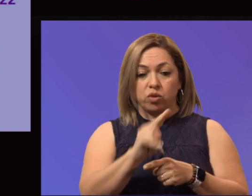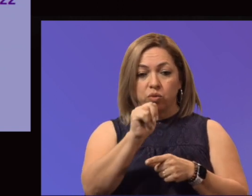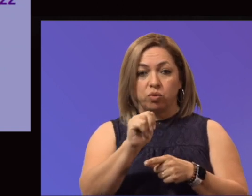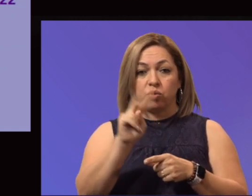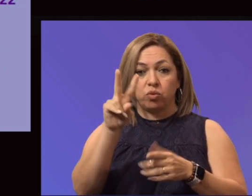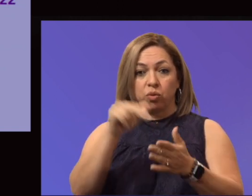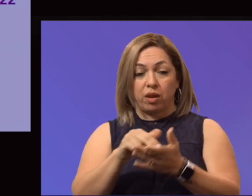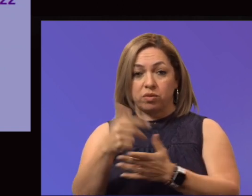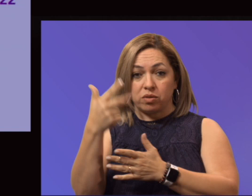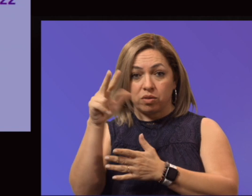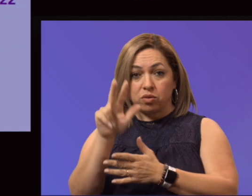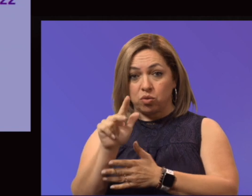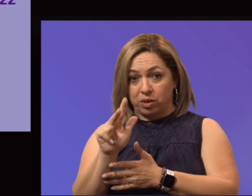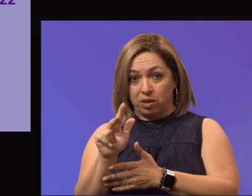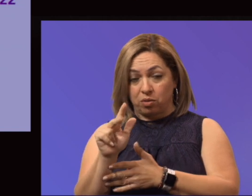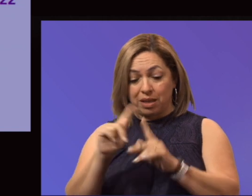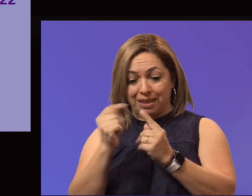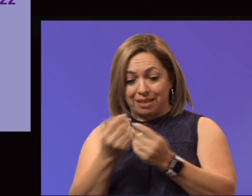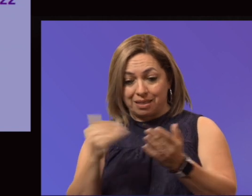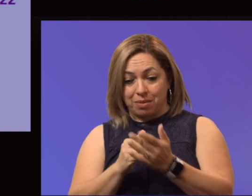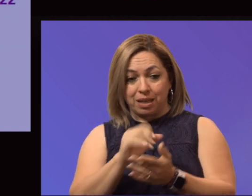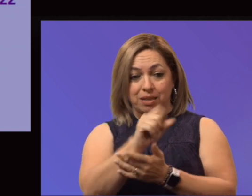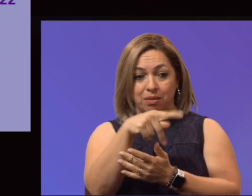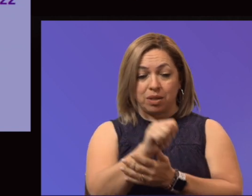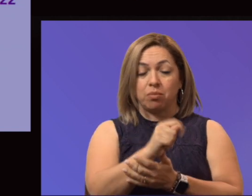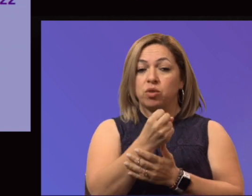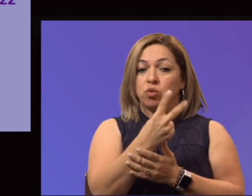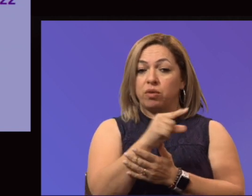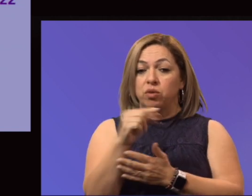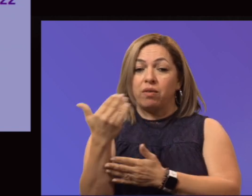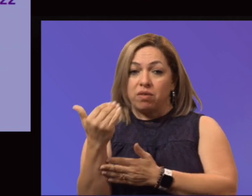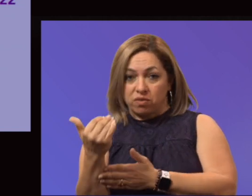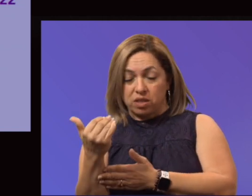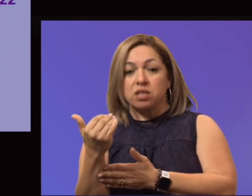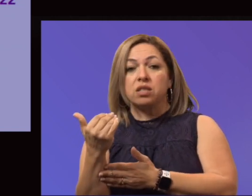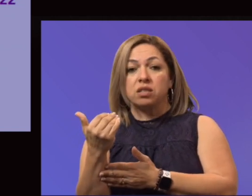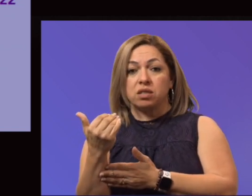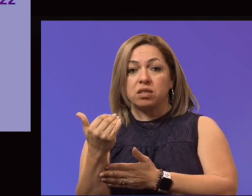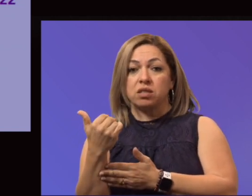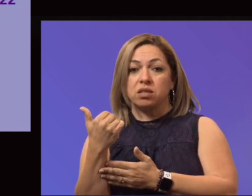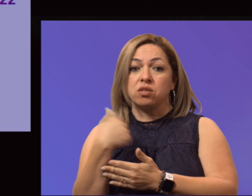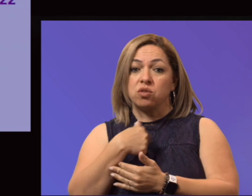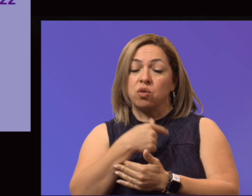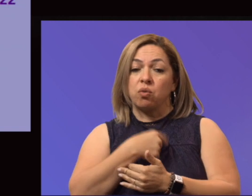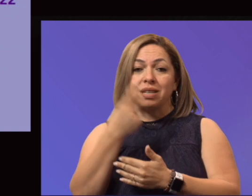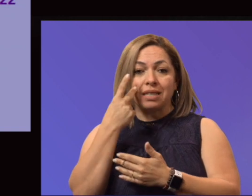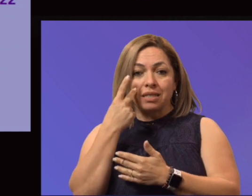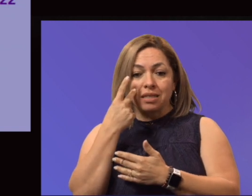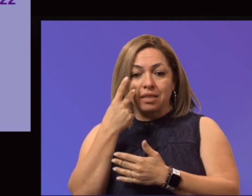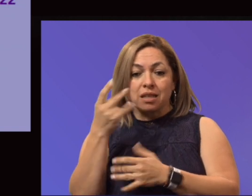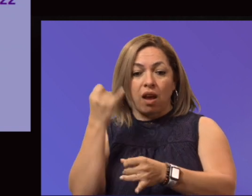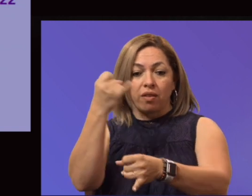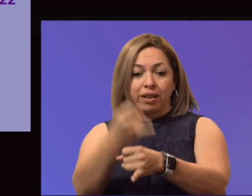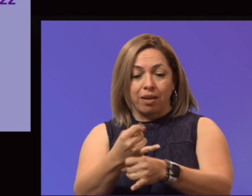team again will be here September 12th through the 15th. When we anticipate an on-site committee we'll be here at